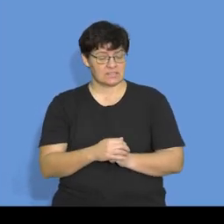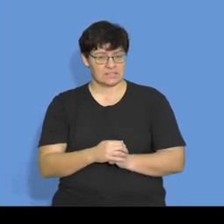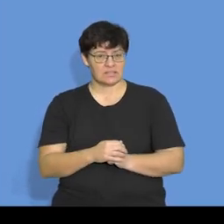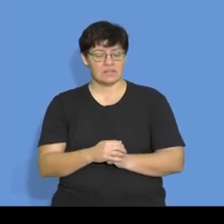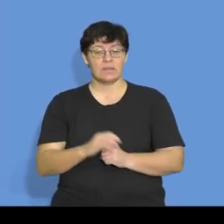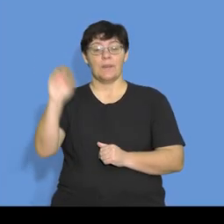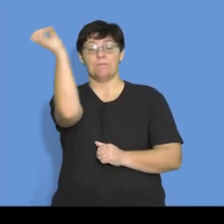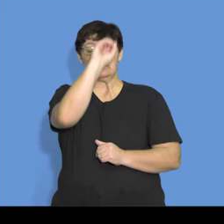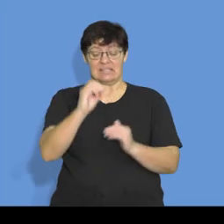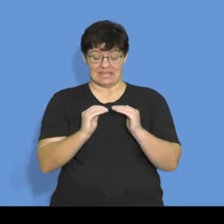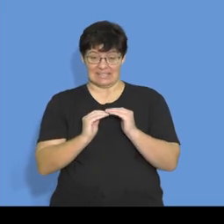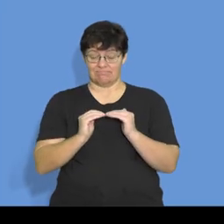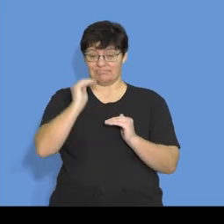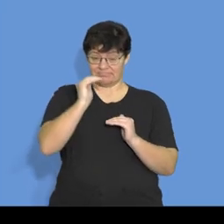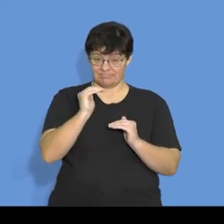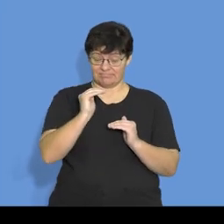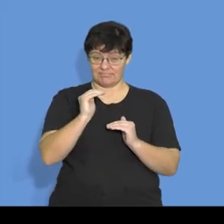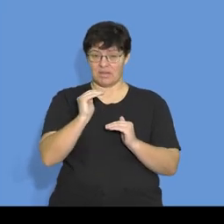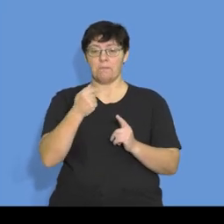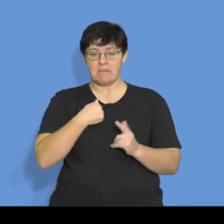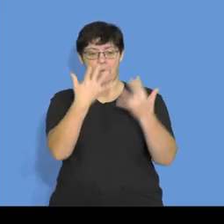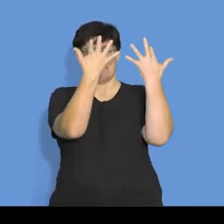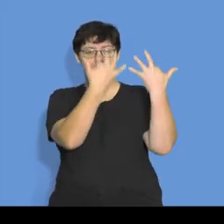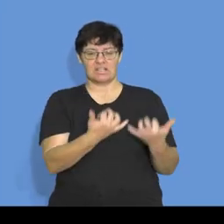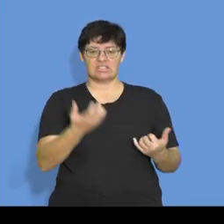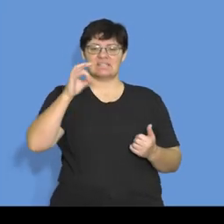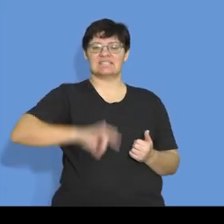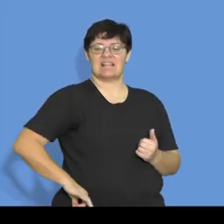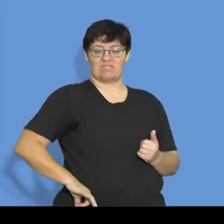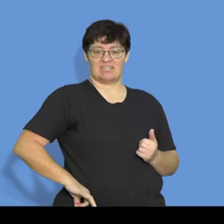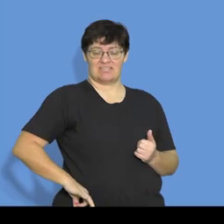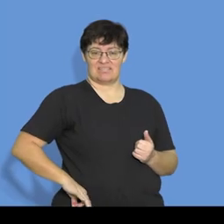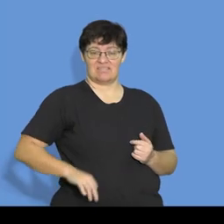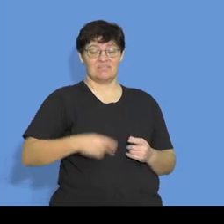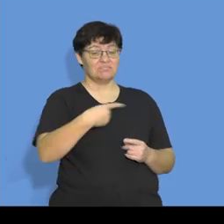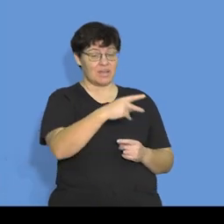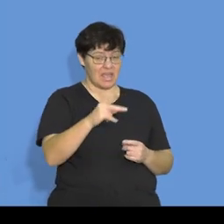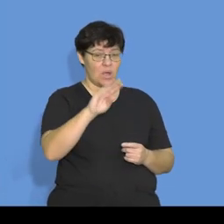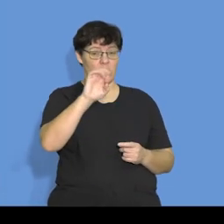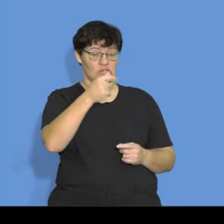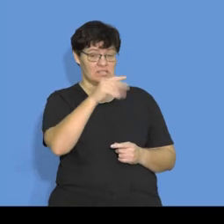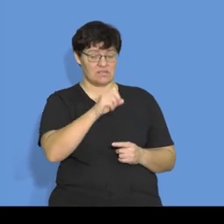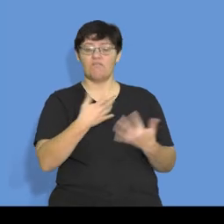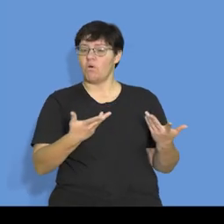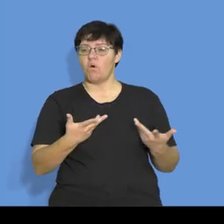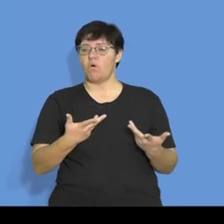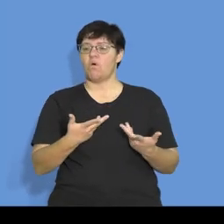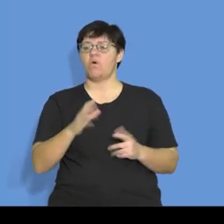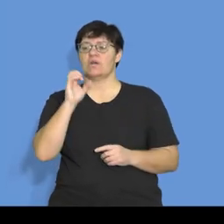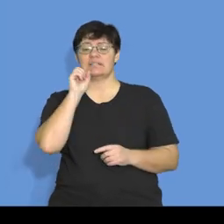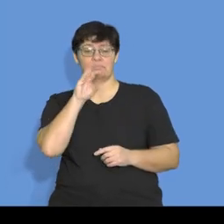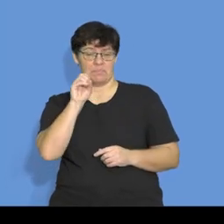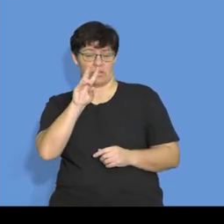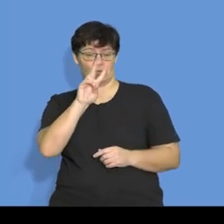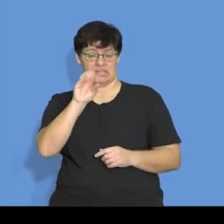percentage increase in the amount budgeted for salaries and wages for September 2020. The question further